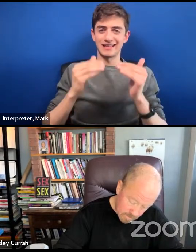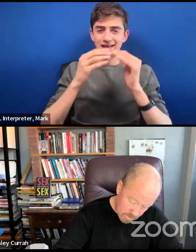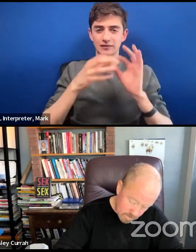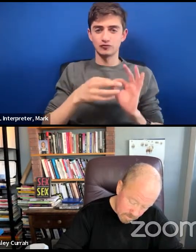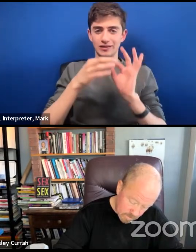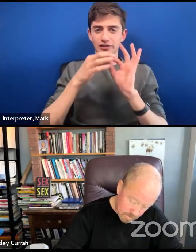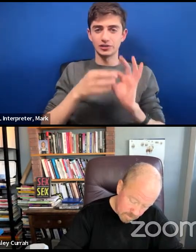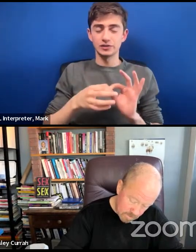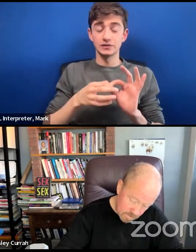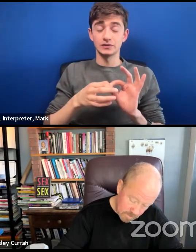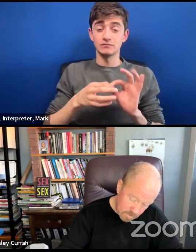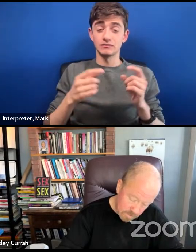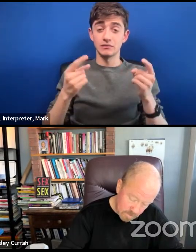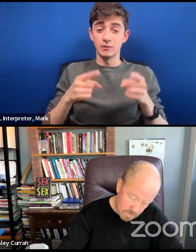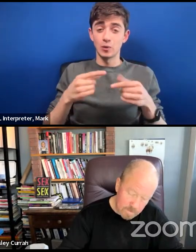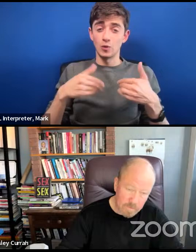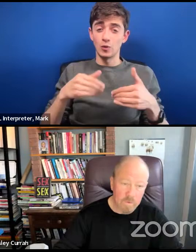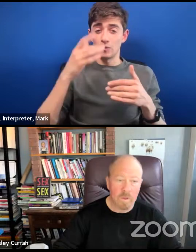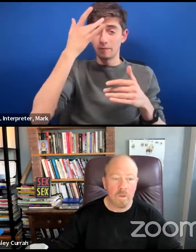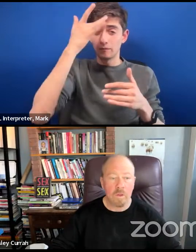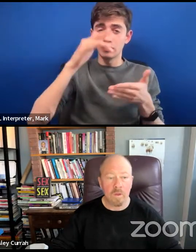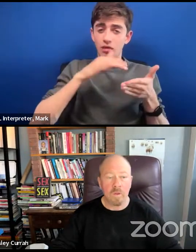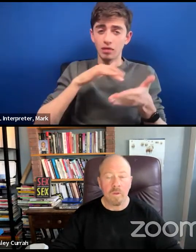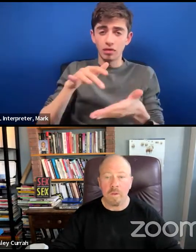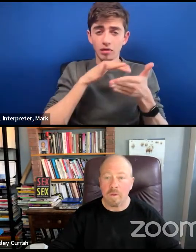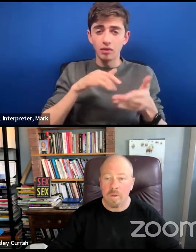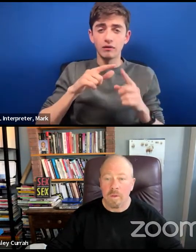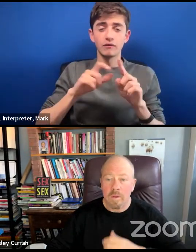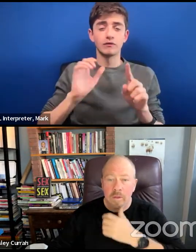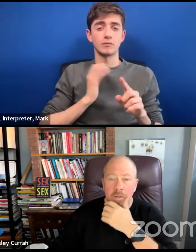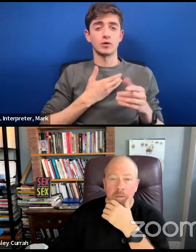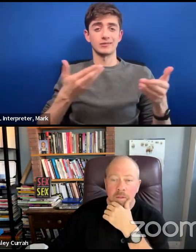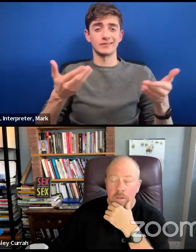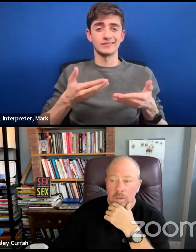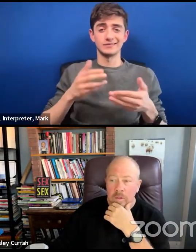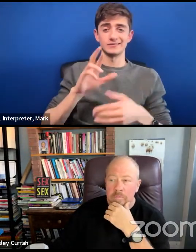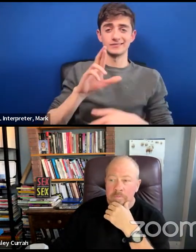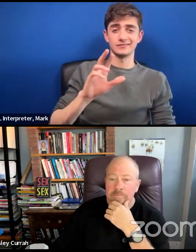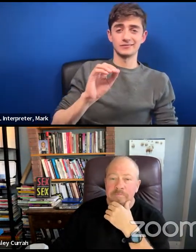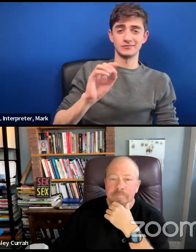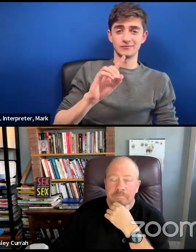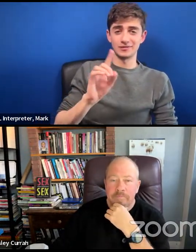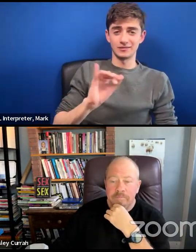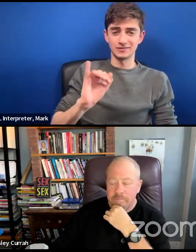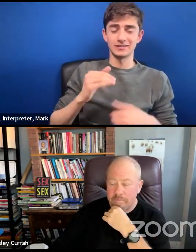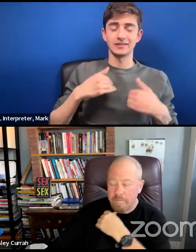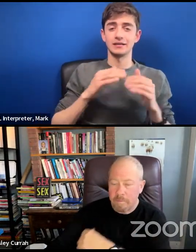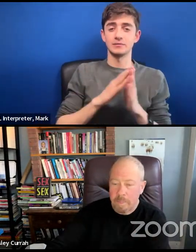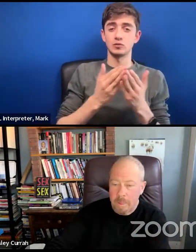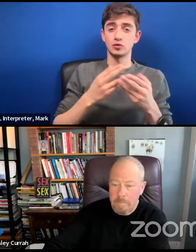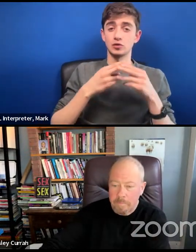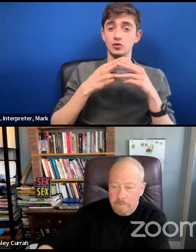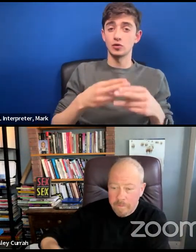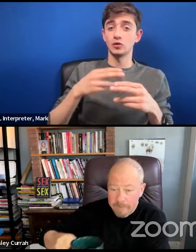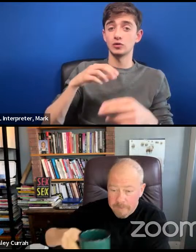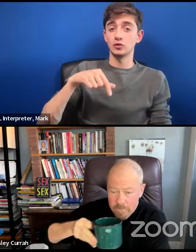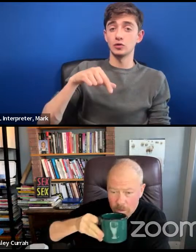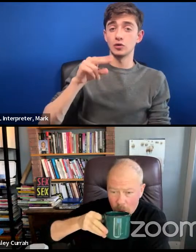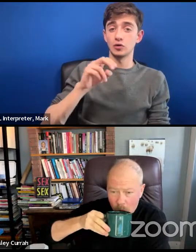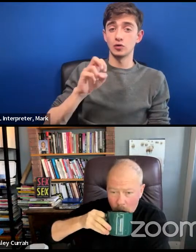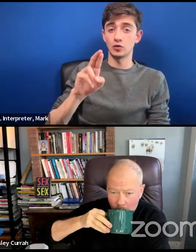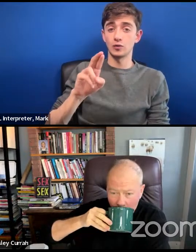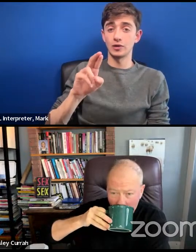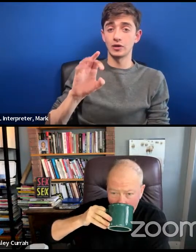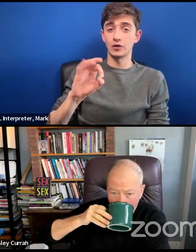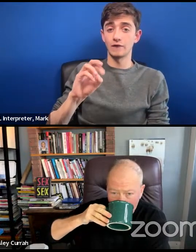scholarship of our two guests Ramsey's book Queer Forms and Paisley's book Sex Is As Sex Does. I'll